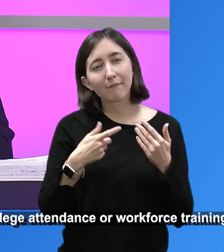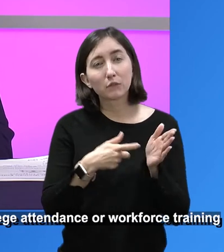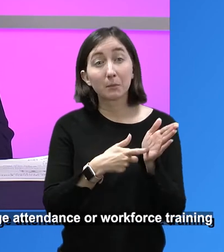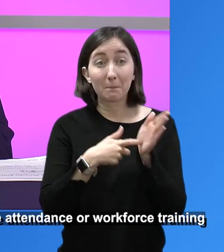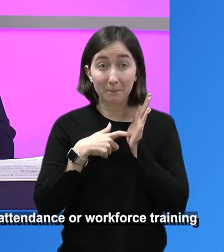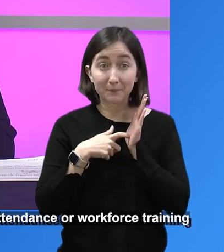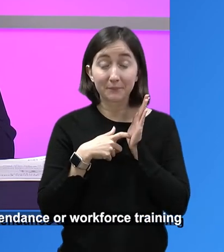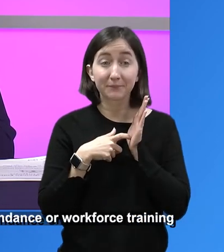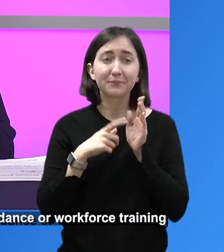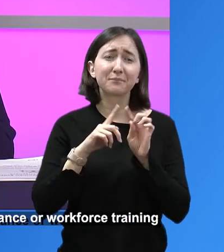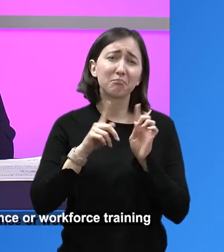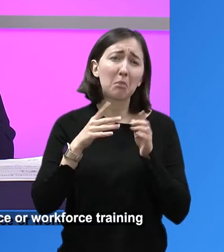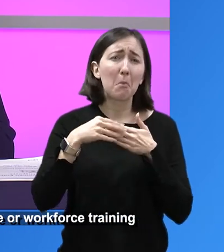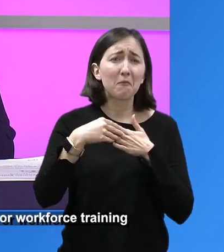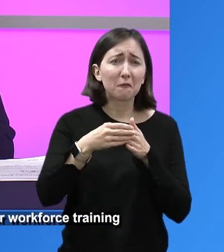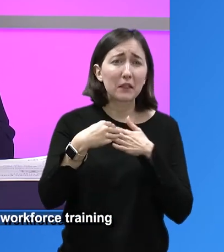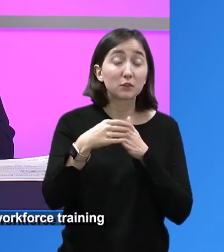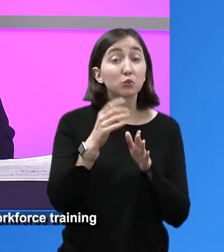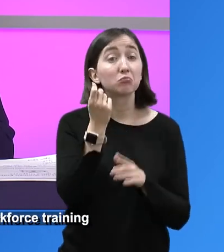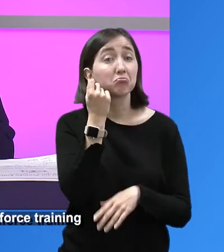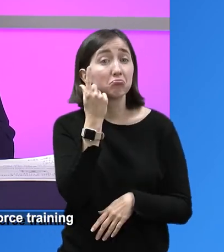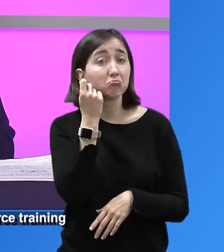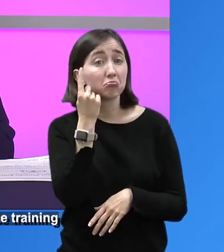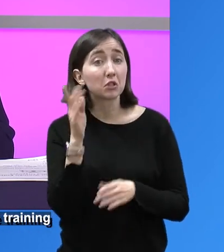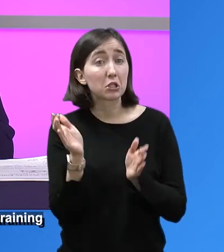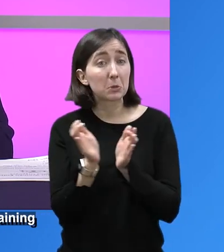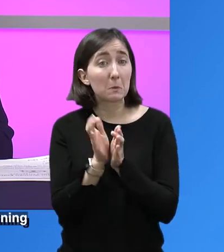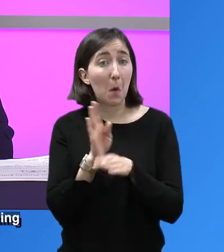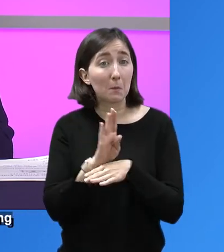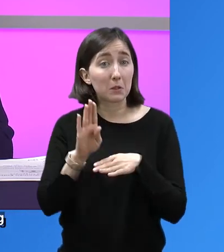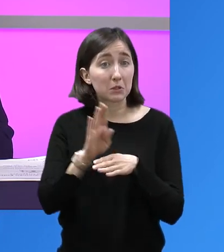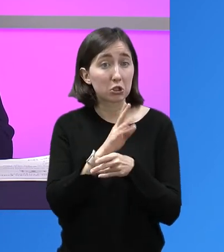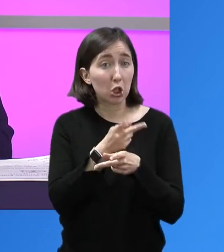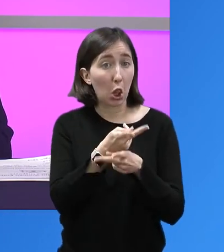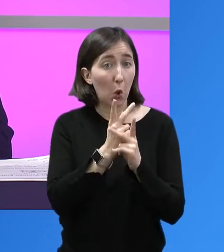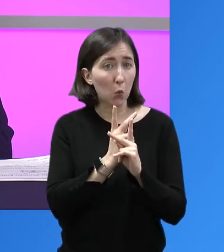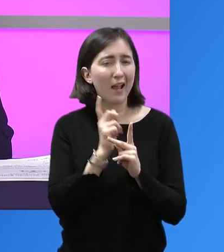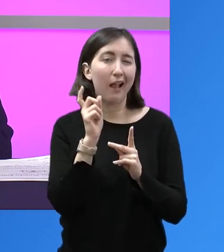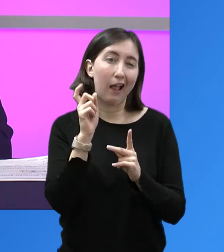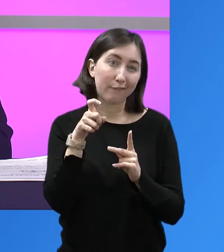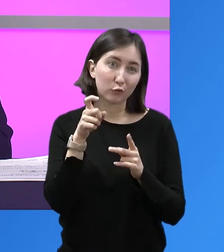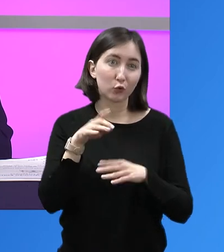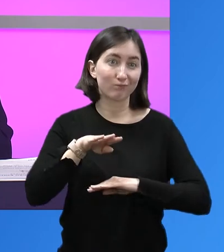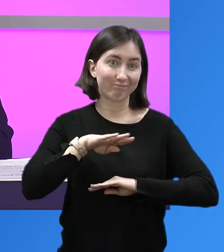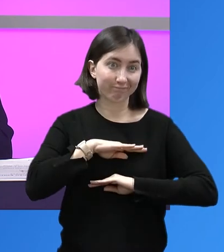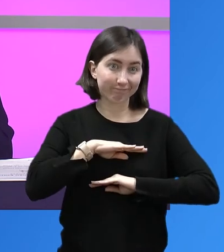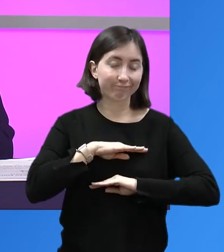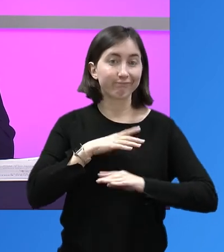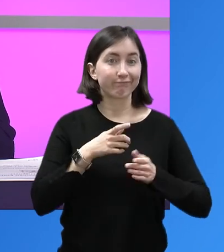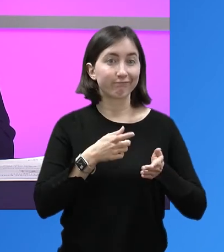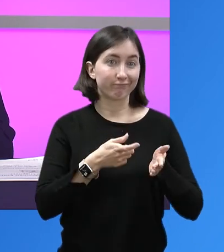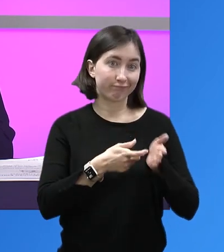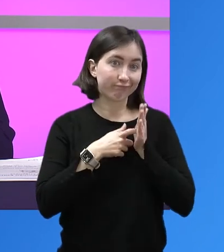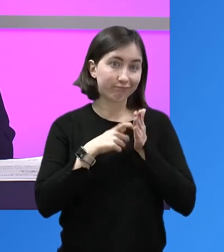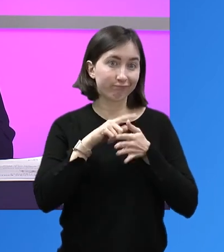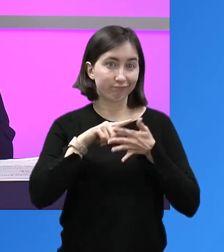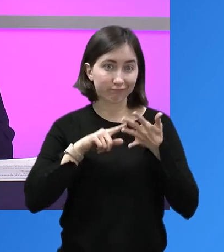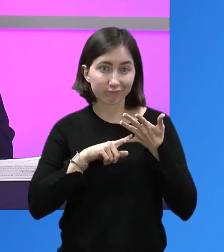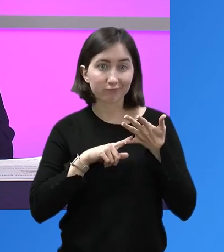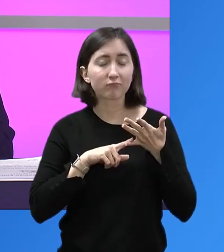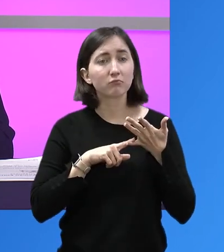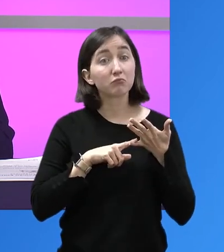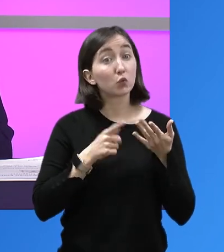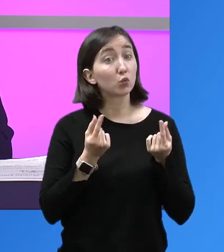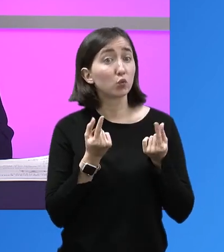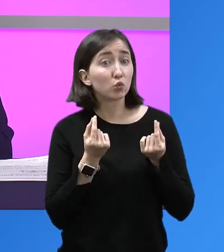And so in order for us to qualify someone for a small business loan, you have to meet criteria. And so my recommendation